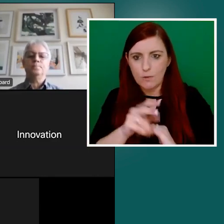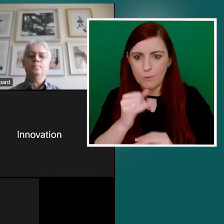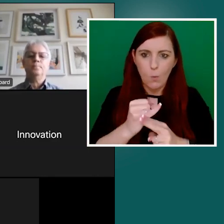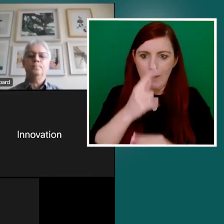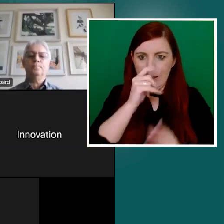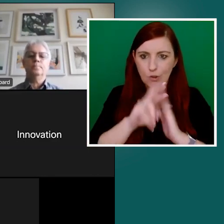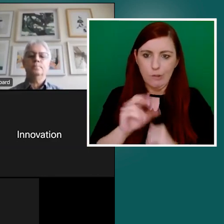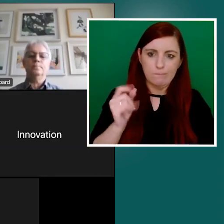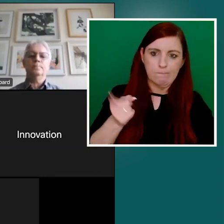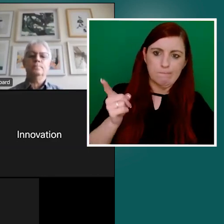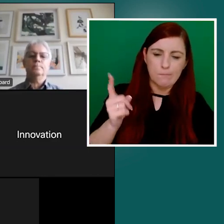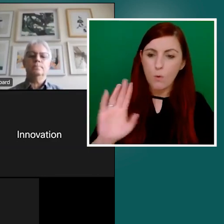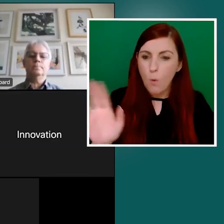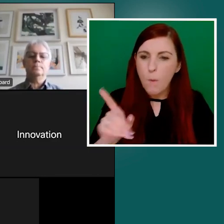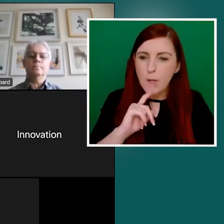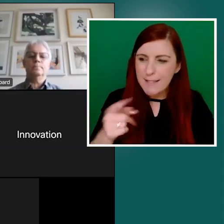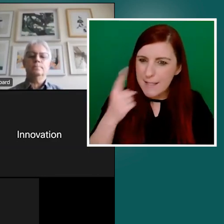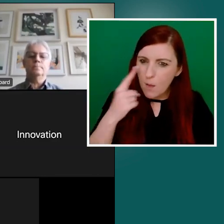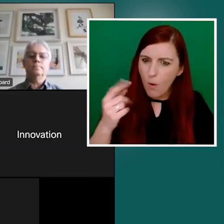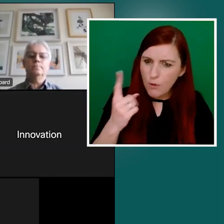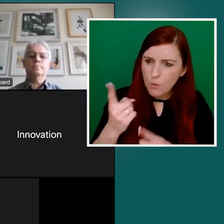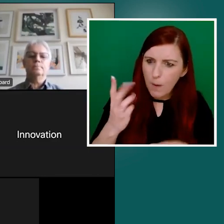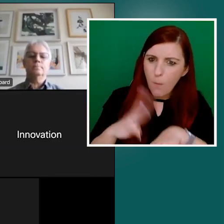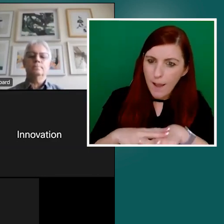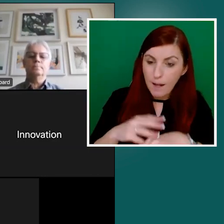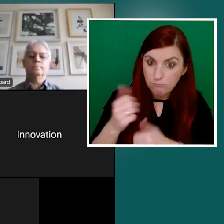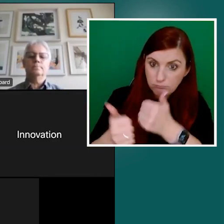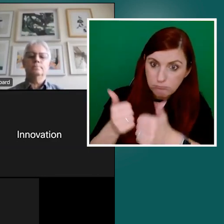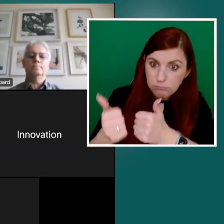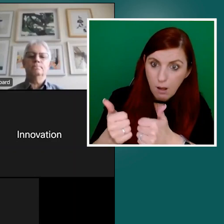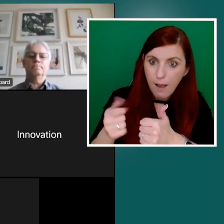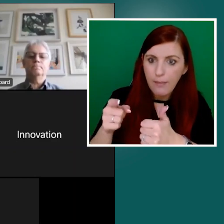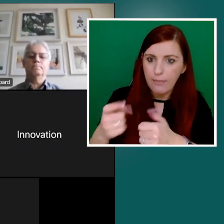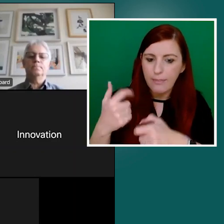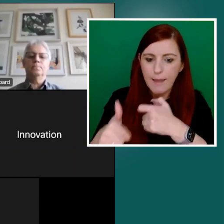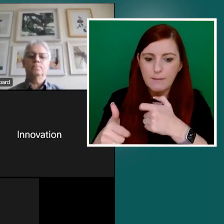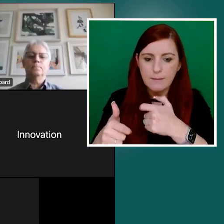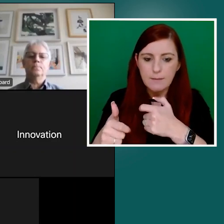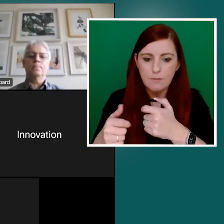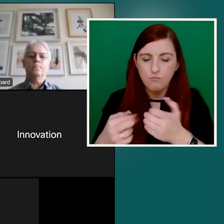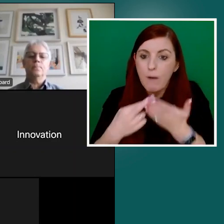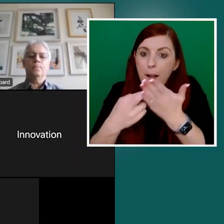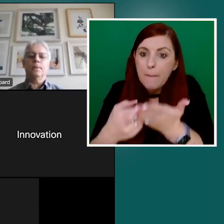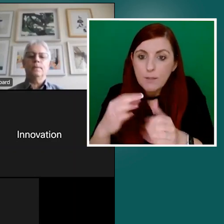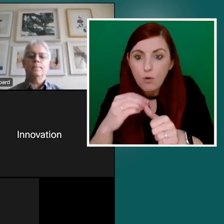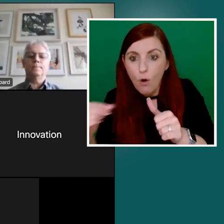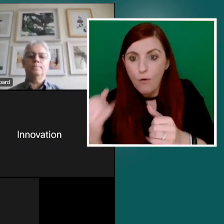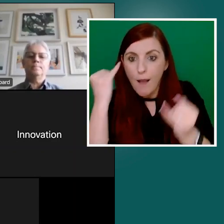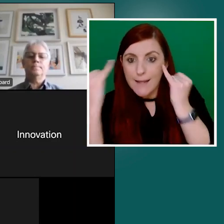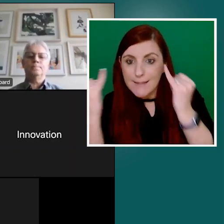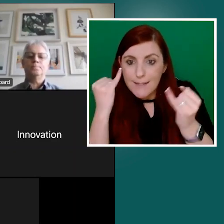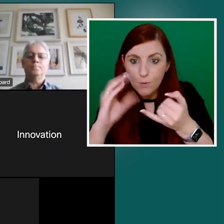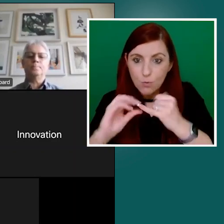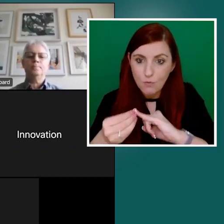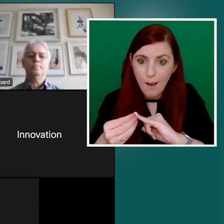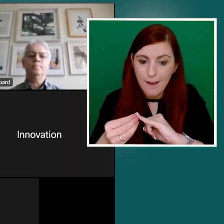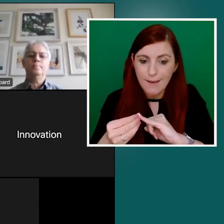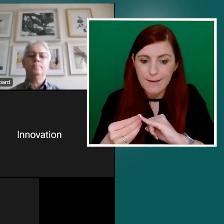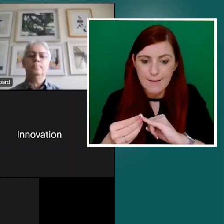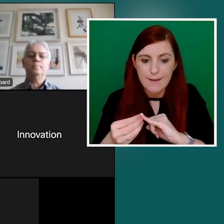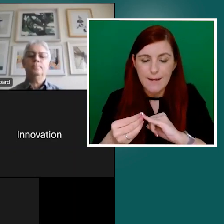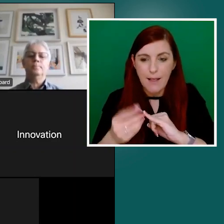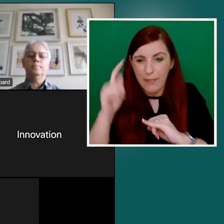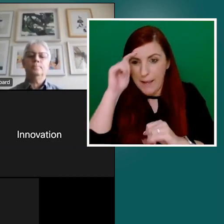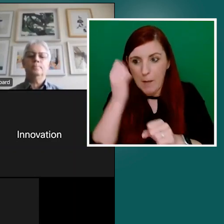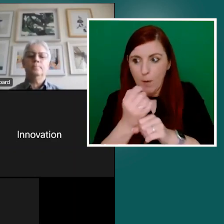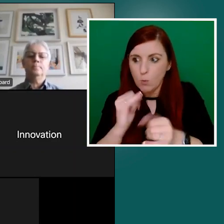and commend them for that and say, you know, you might consider doing this given, you know, whoever your users are. And so